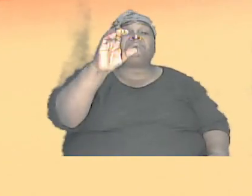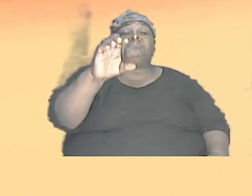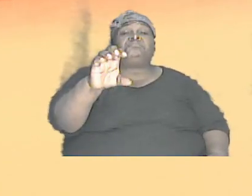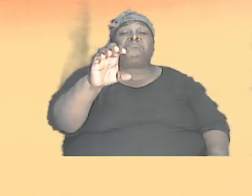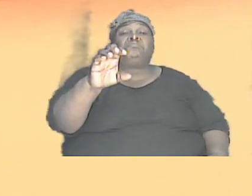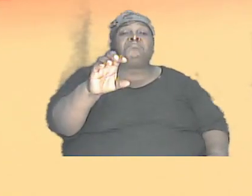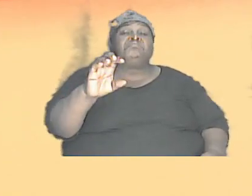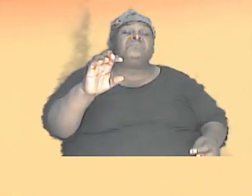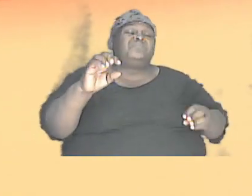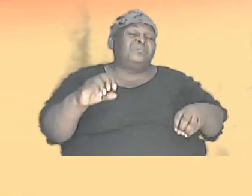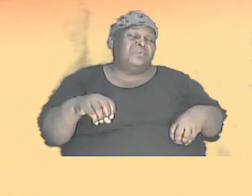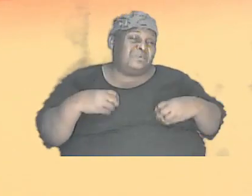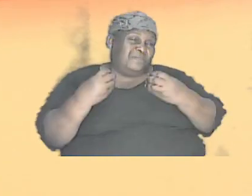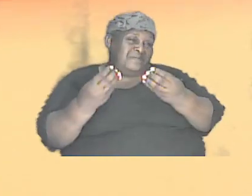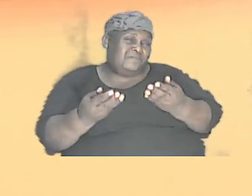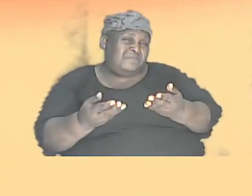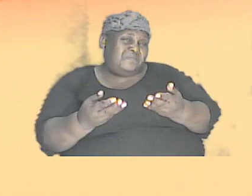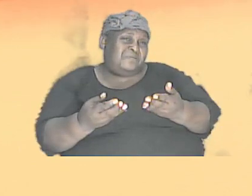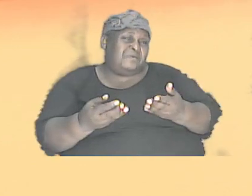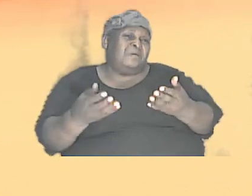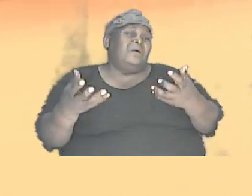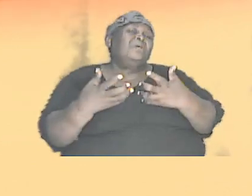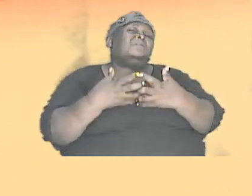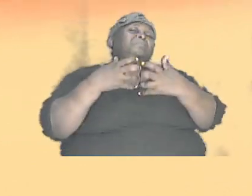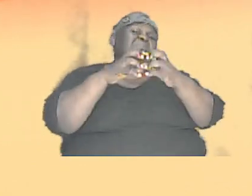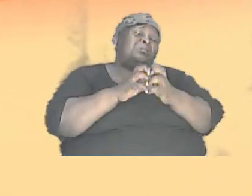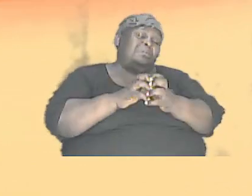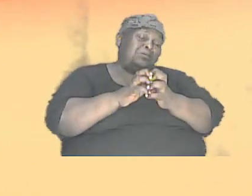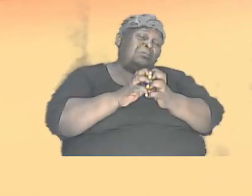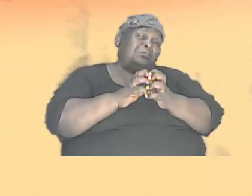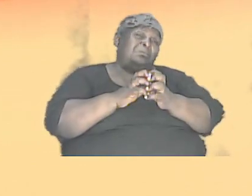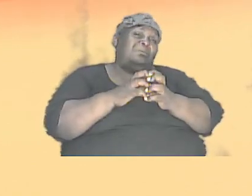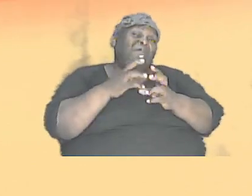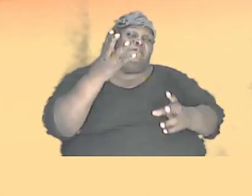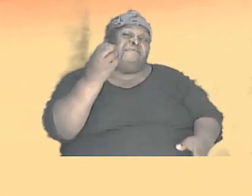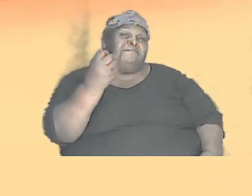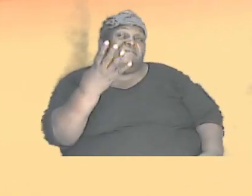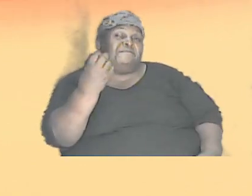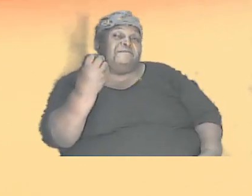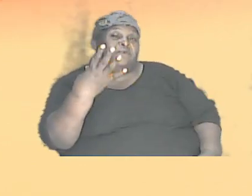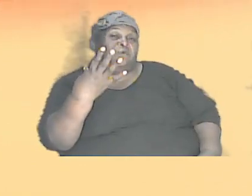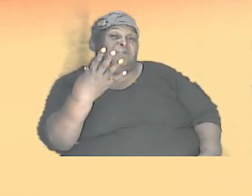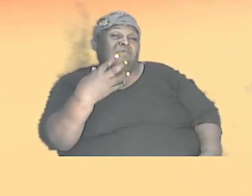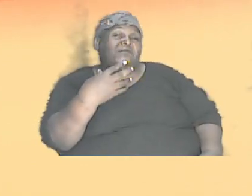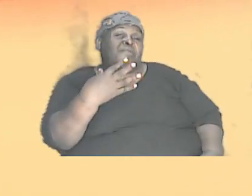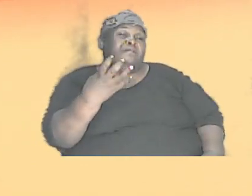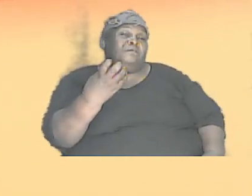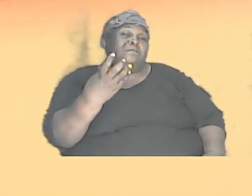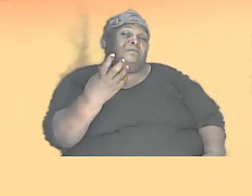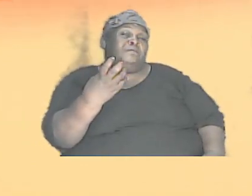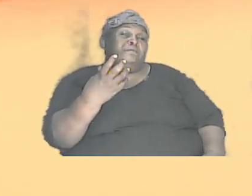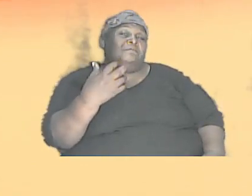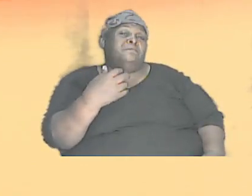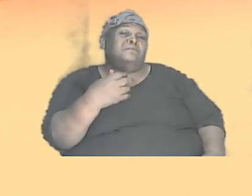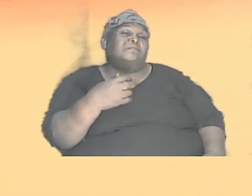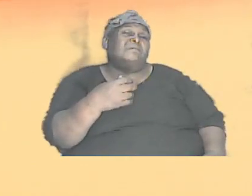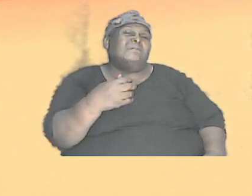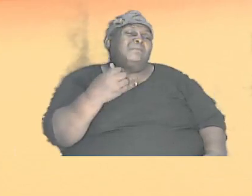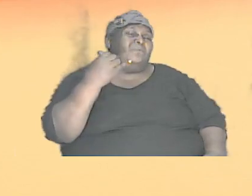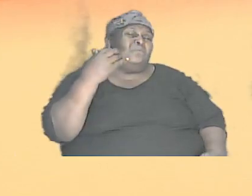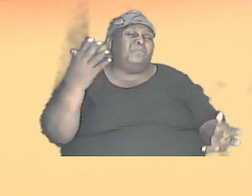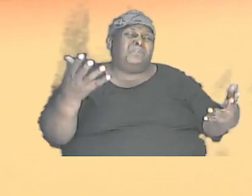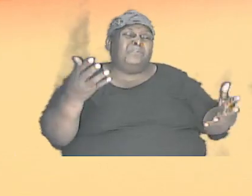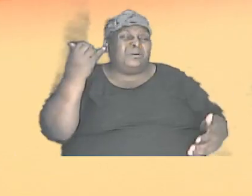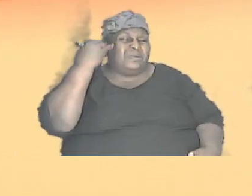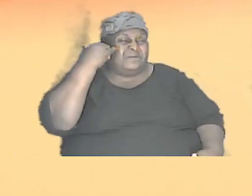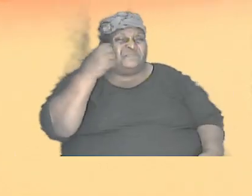a combination of about 15. What if I was to tell you